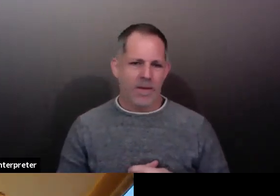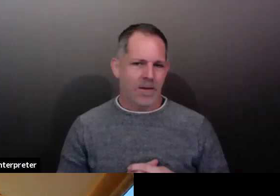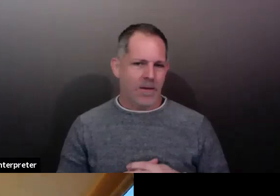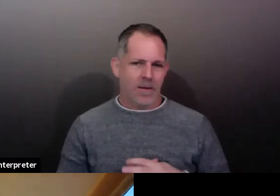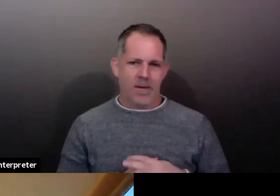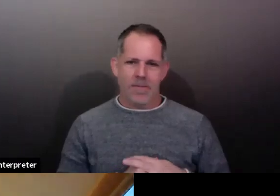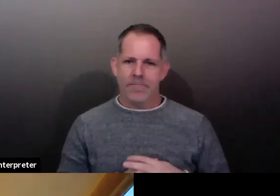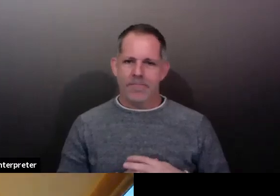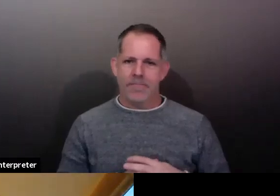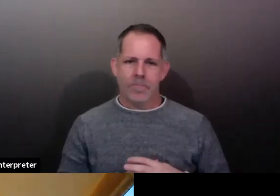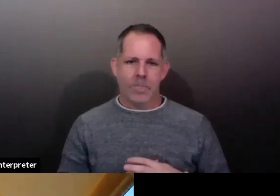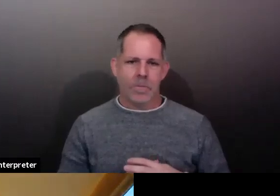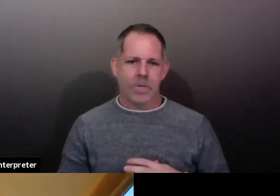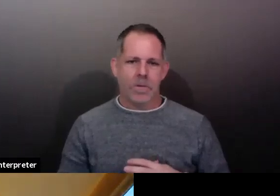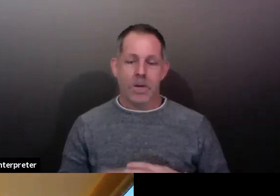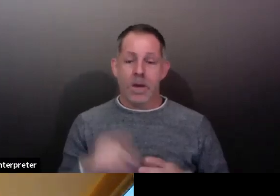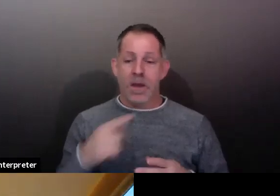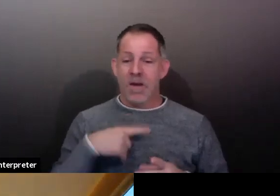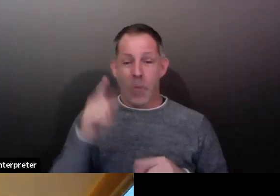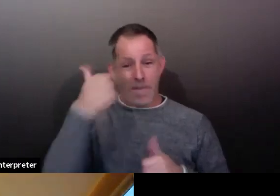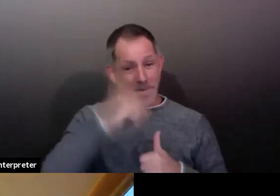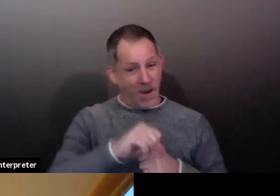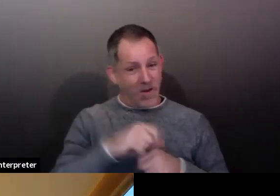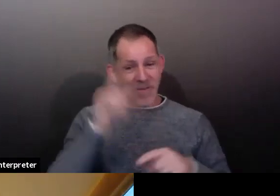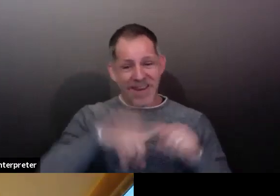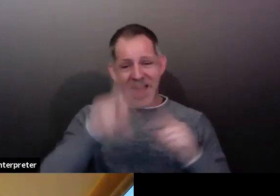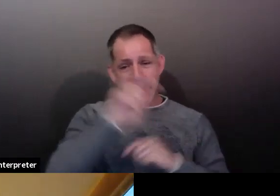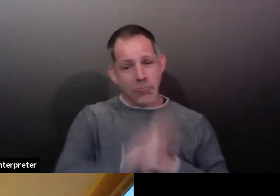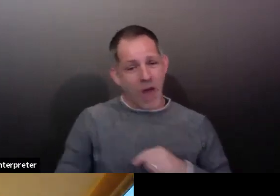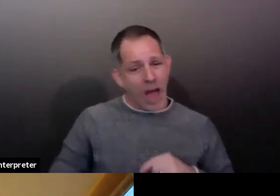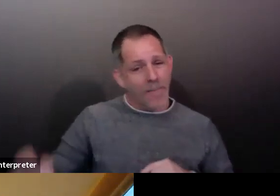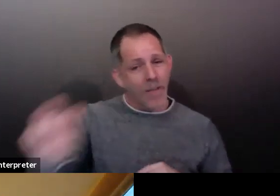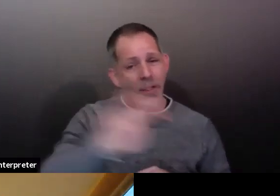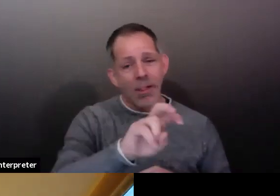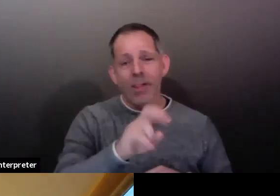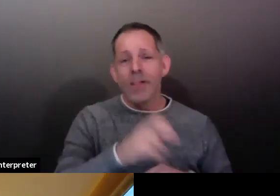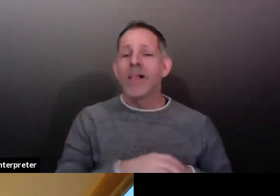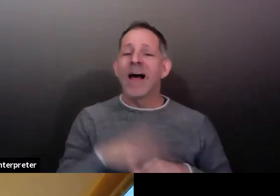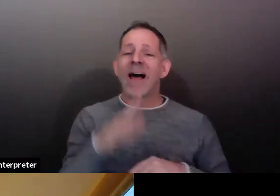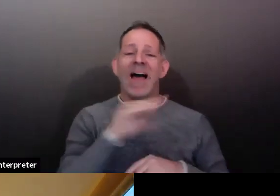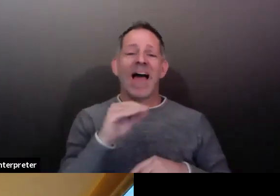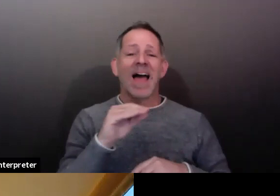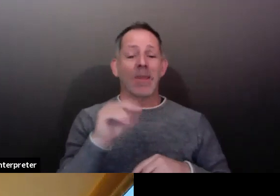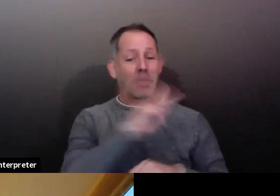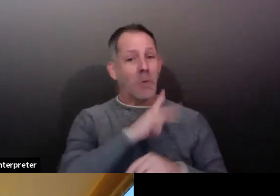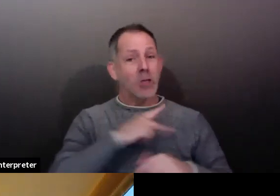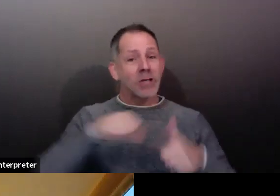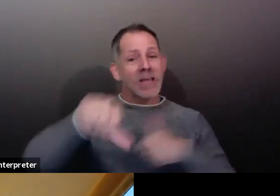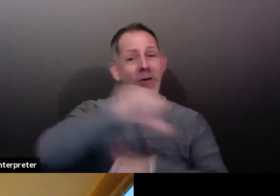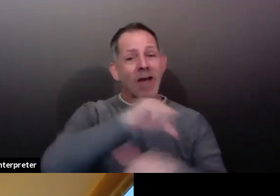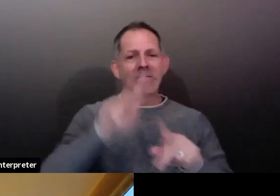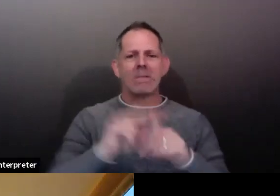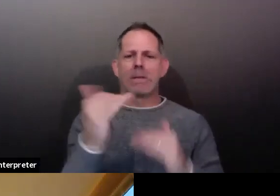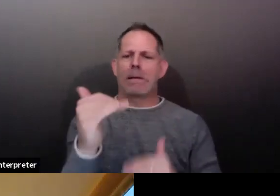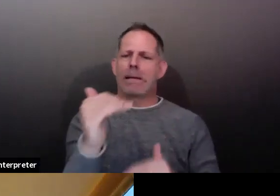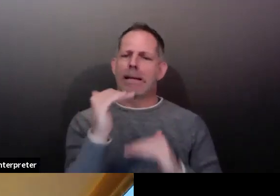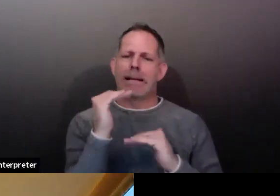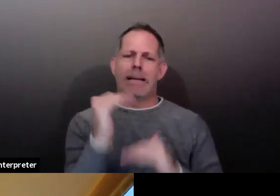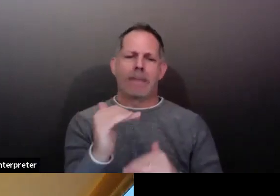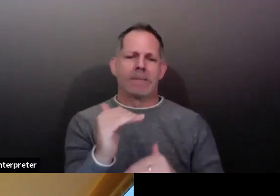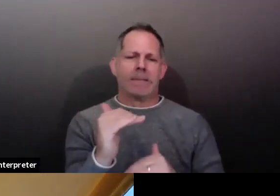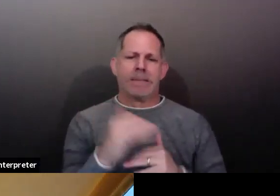our interpersonal actions that are protecting against COVID are also protecting against influenza transmission. So